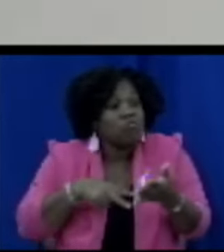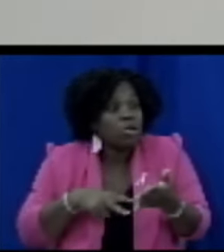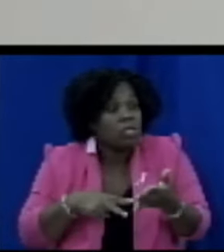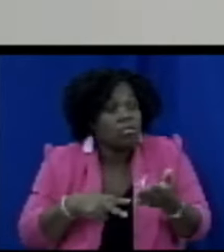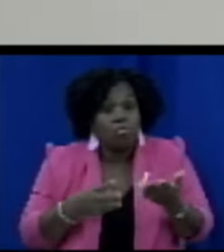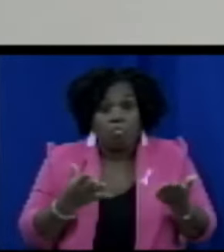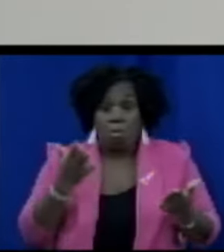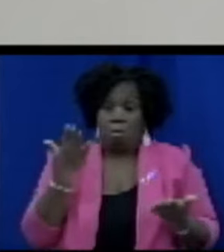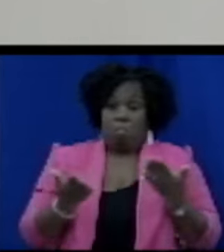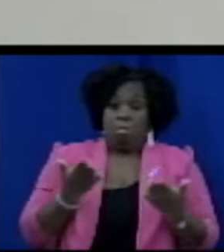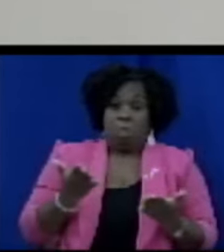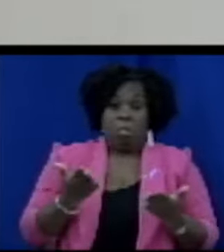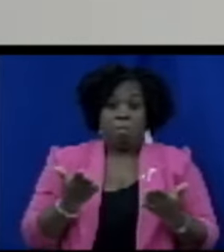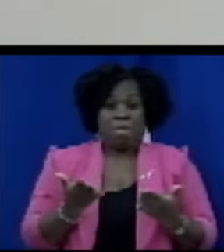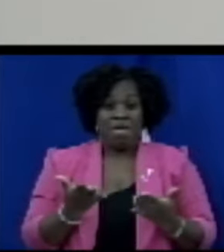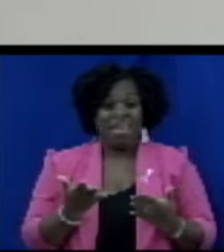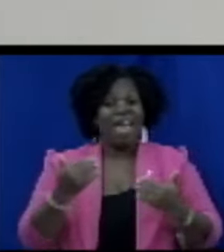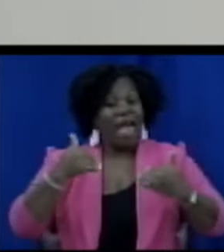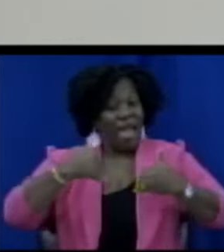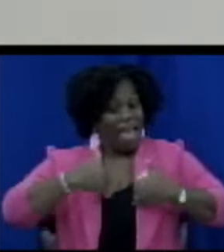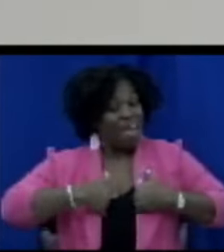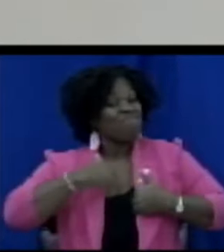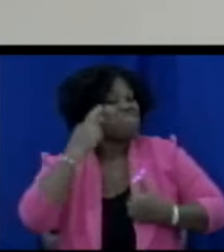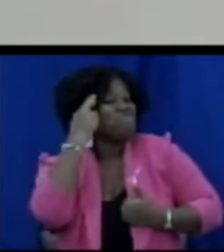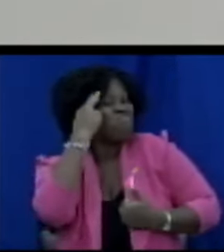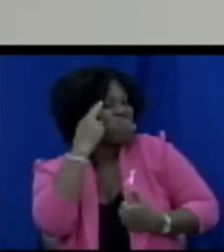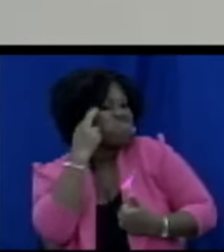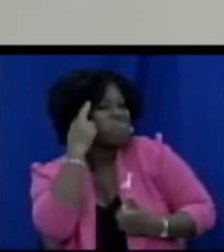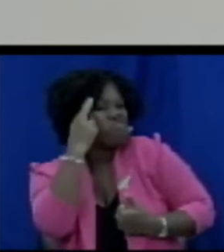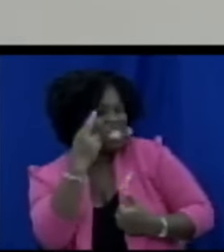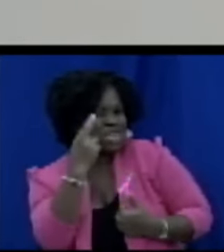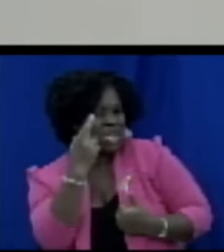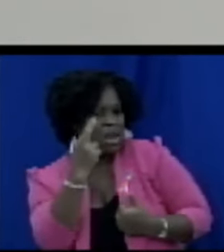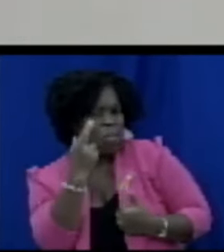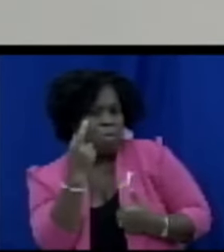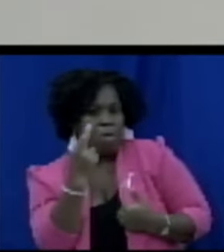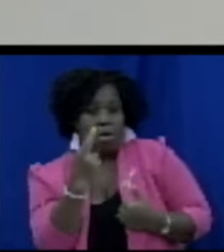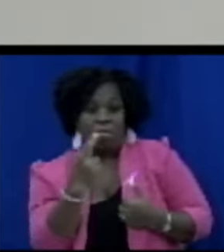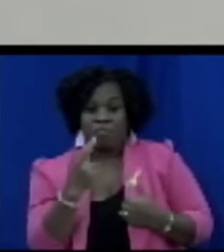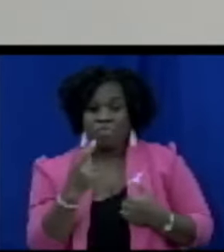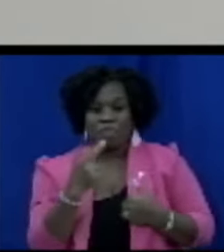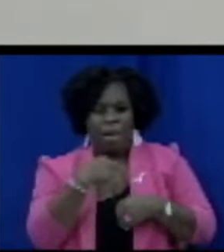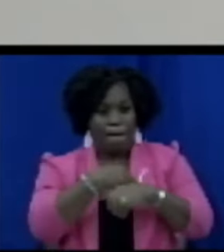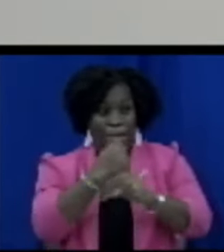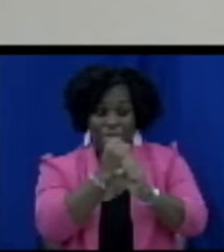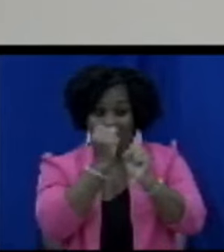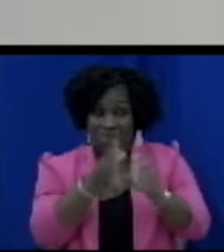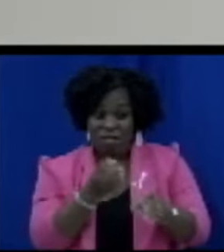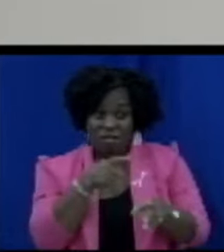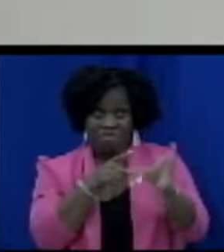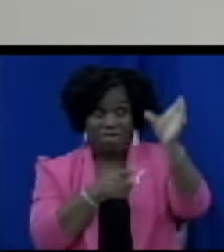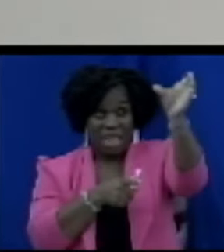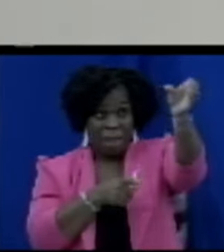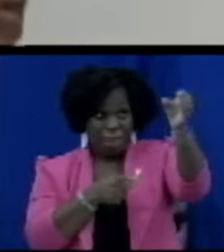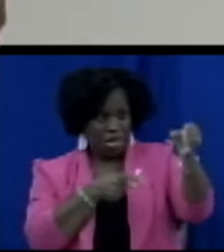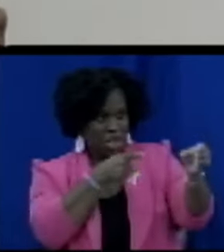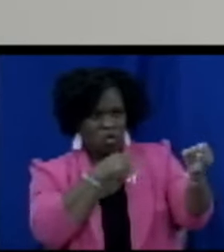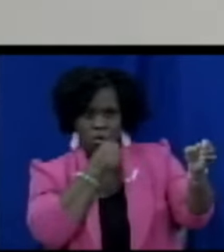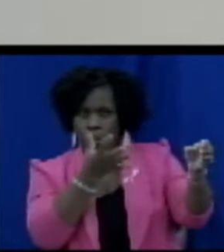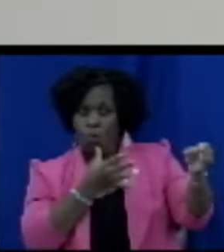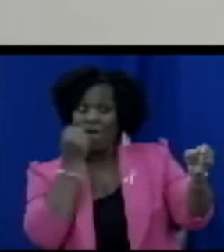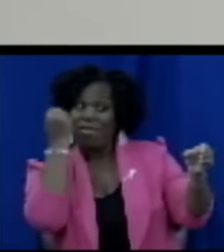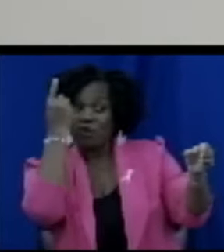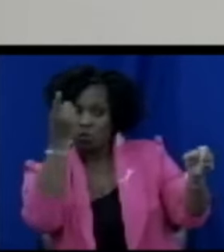labeling is so small because they do not want you to read what is on the label and so it is important that when